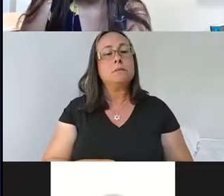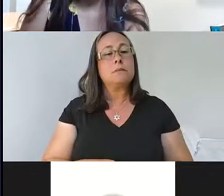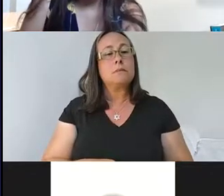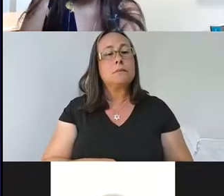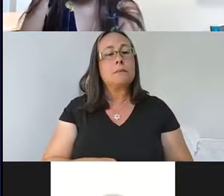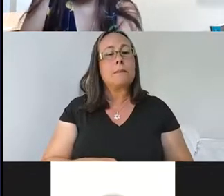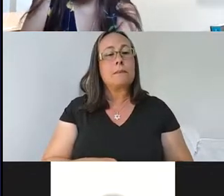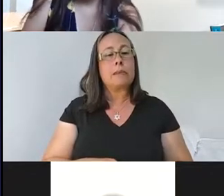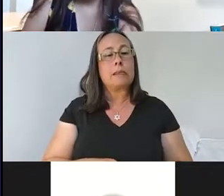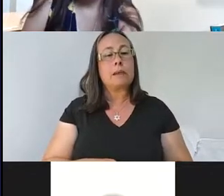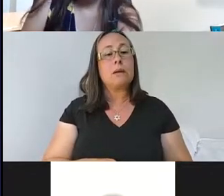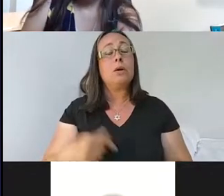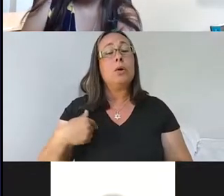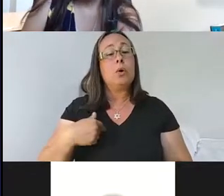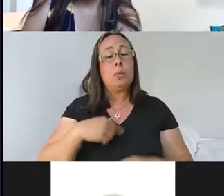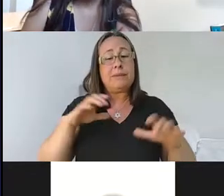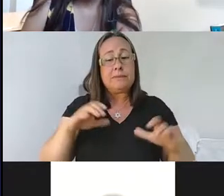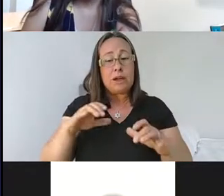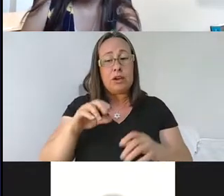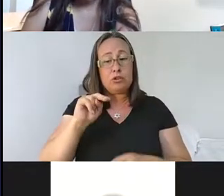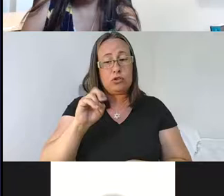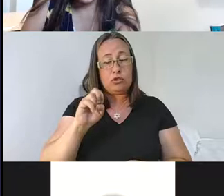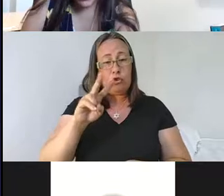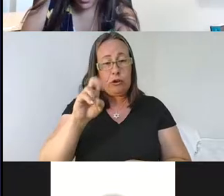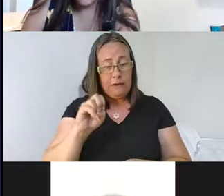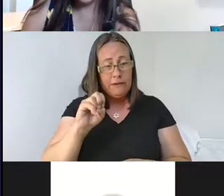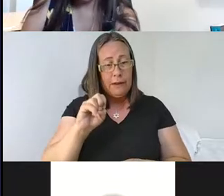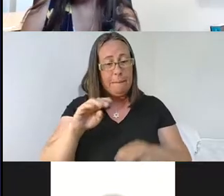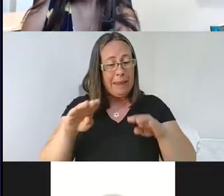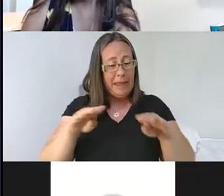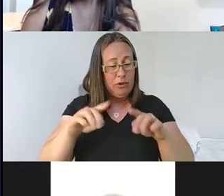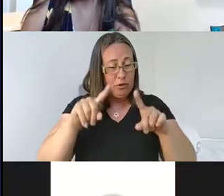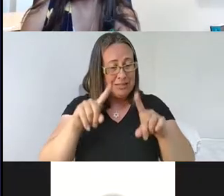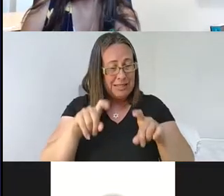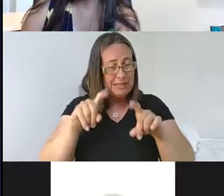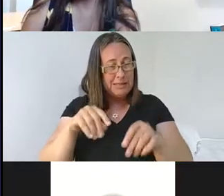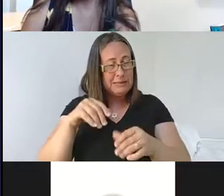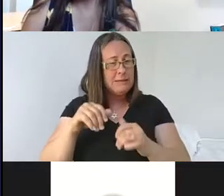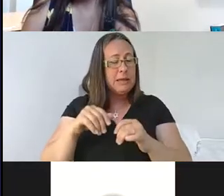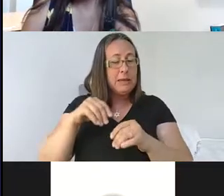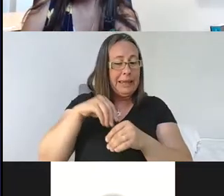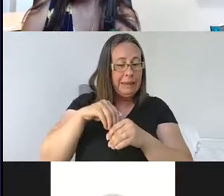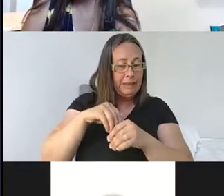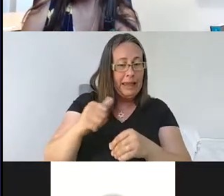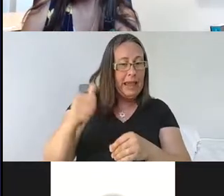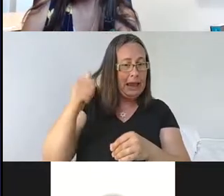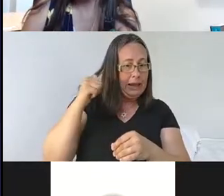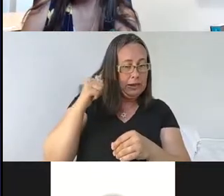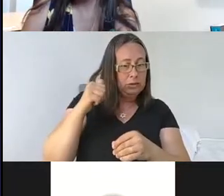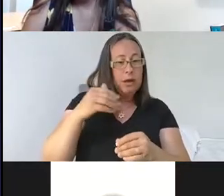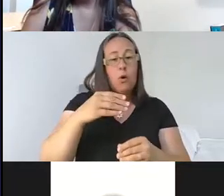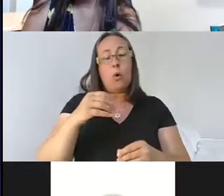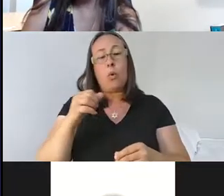So we've done neurobehavioral testing in animals that have you this anterior localized infarct or posterior